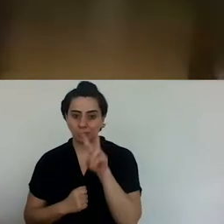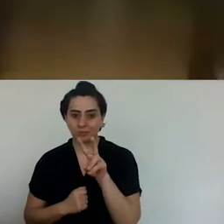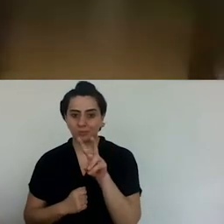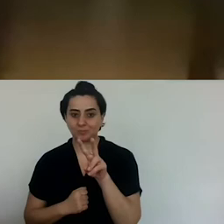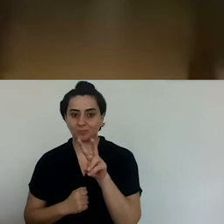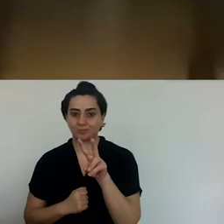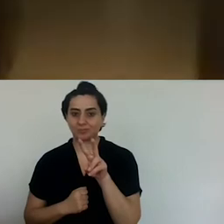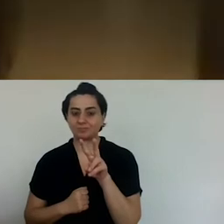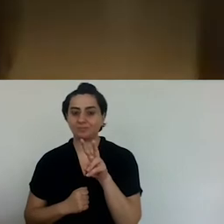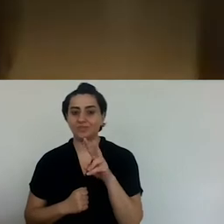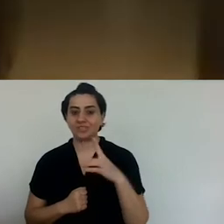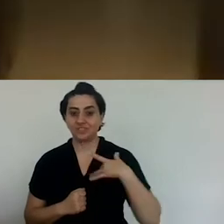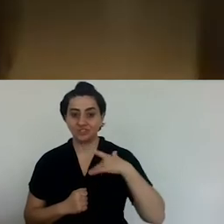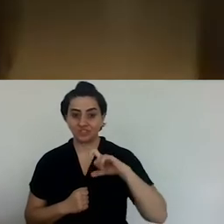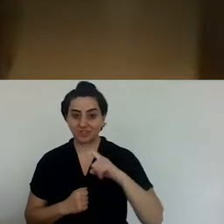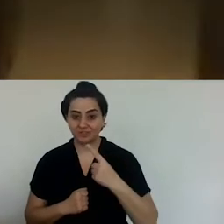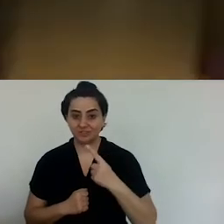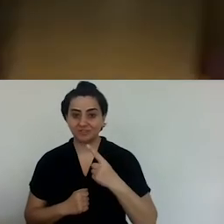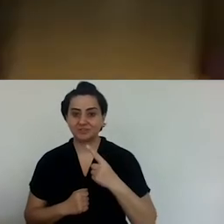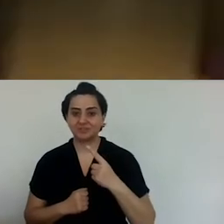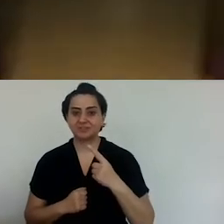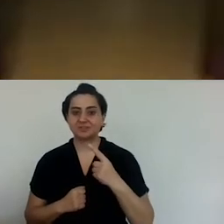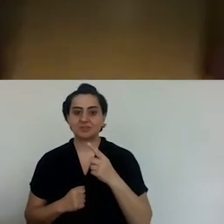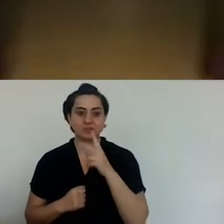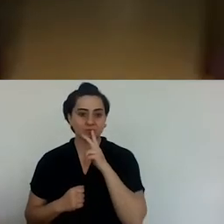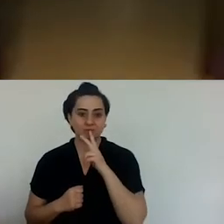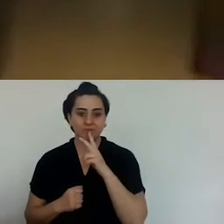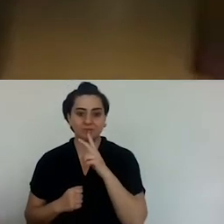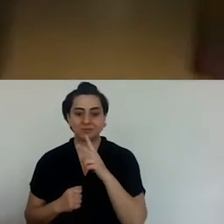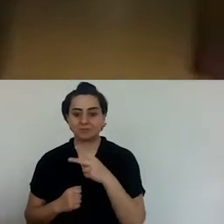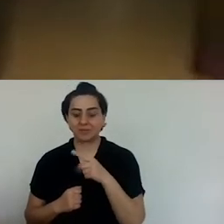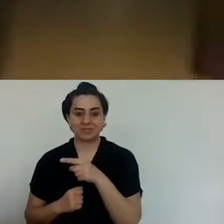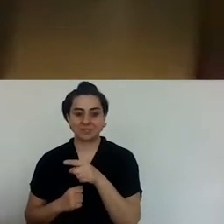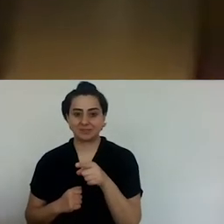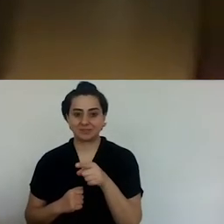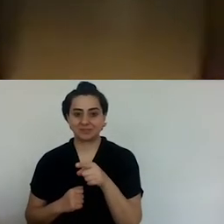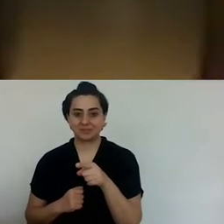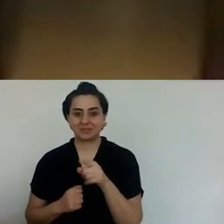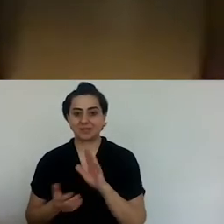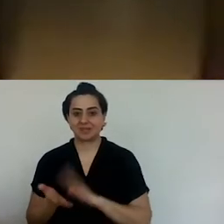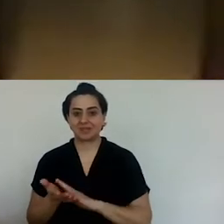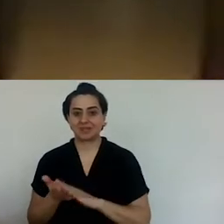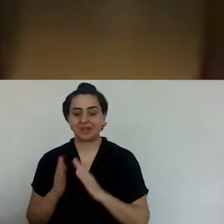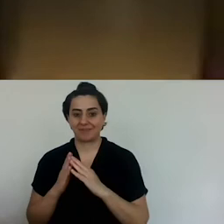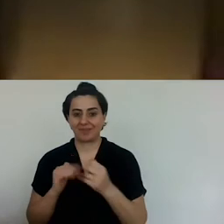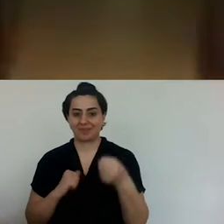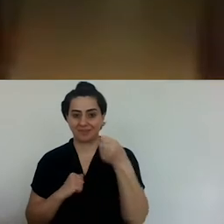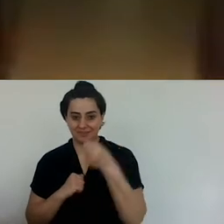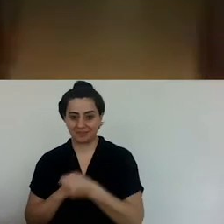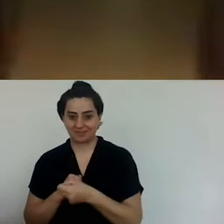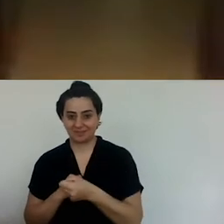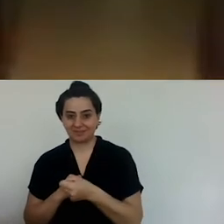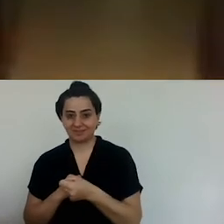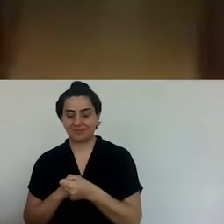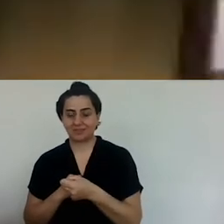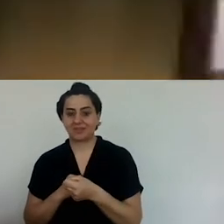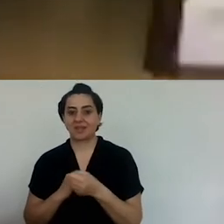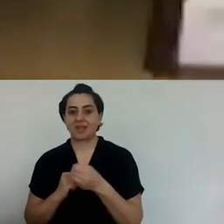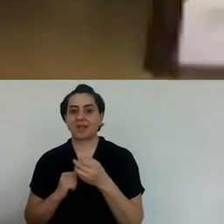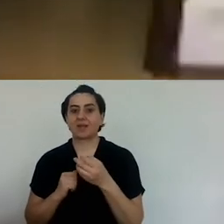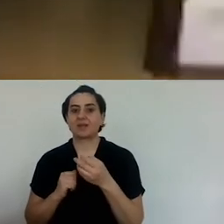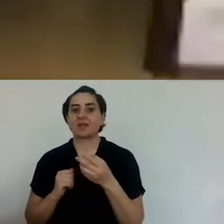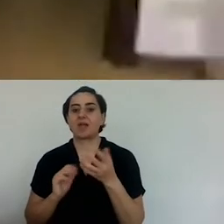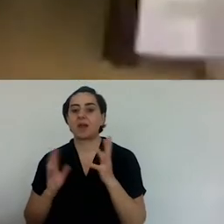I always saw the fish who were